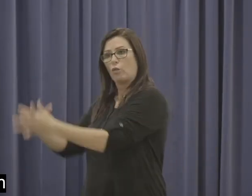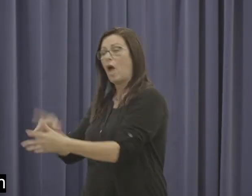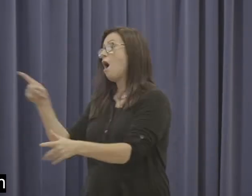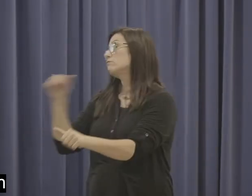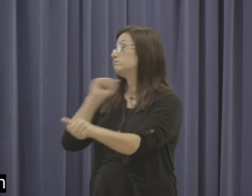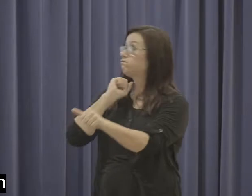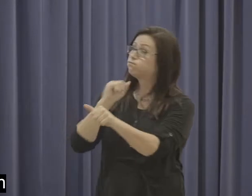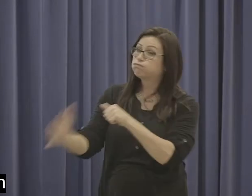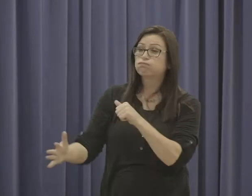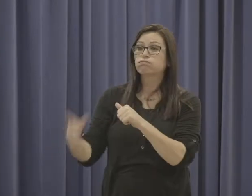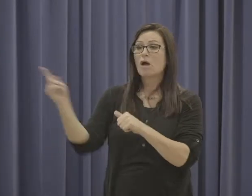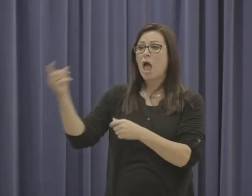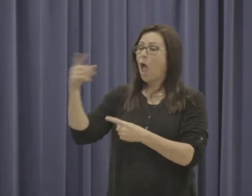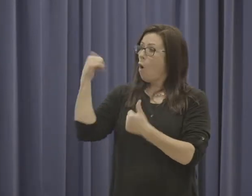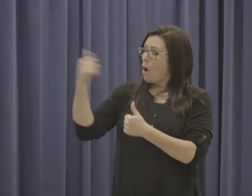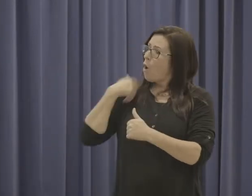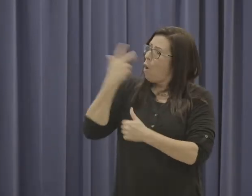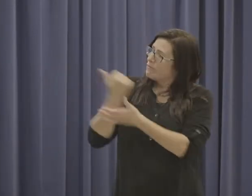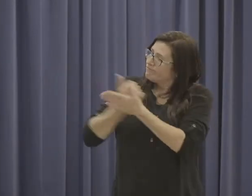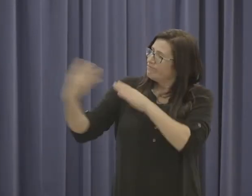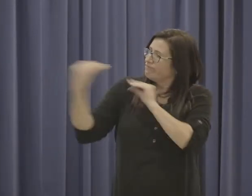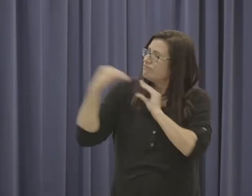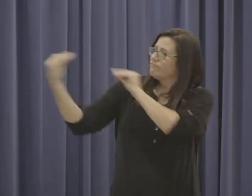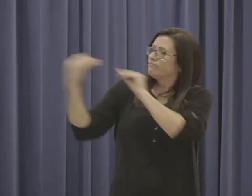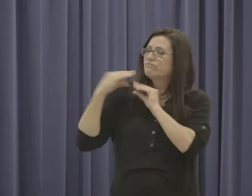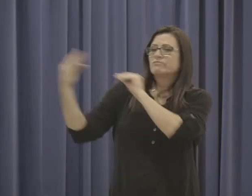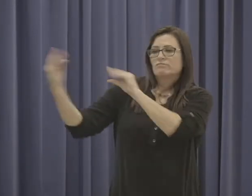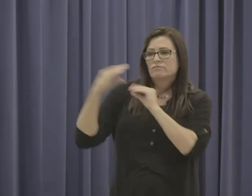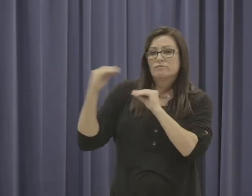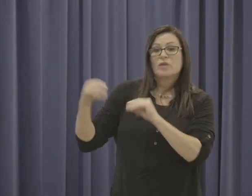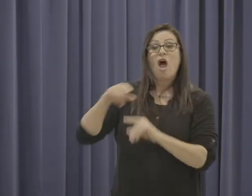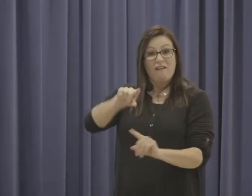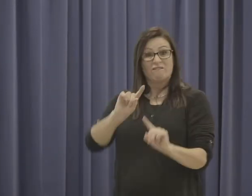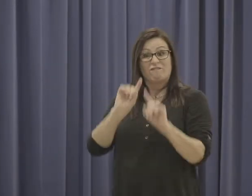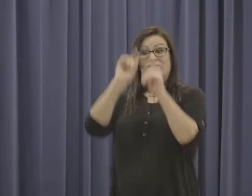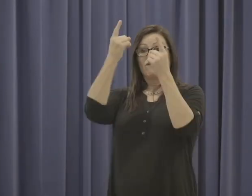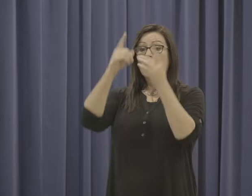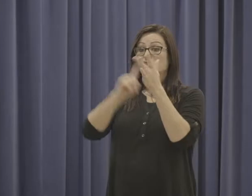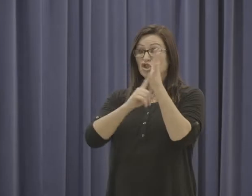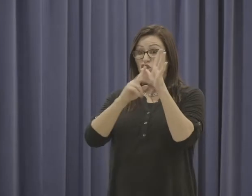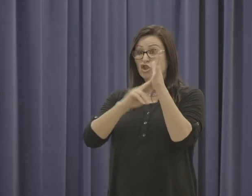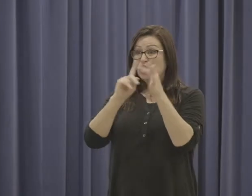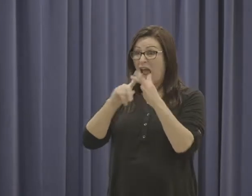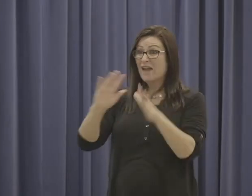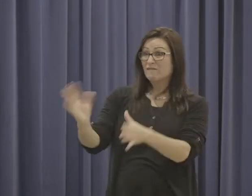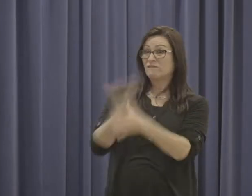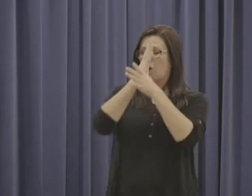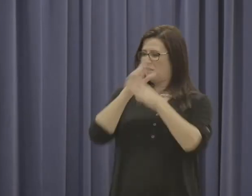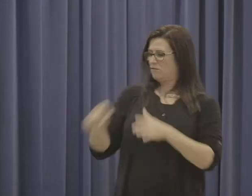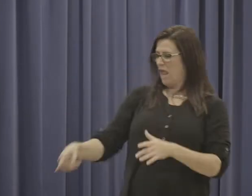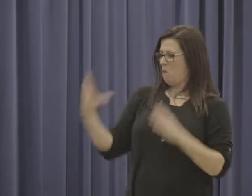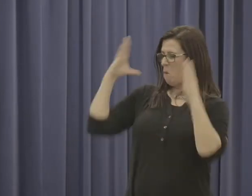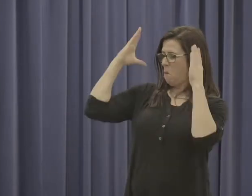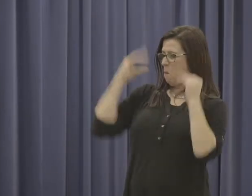speak to each other on regular basis about how Mako was going. It was actually Jane who first noticed Mako's hearing was getting